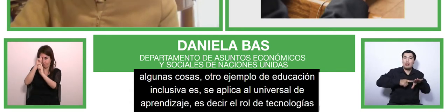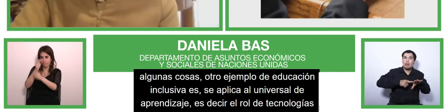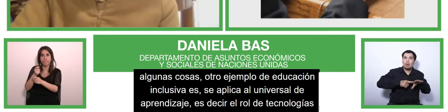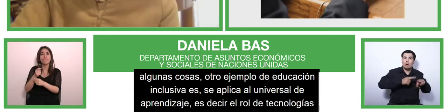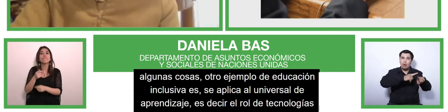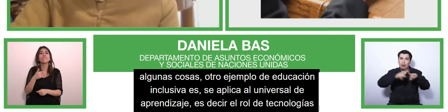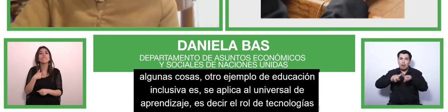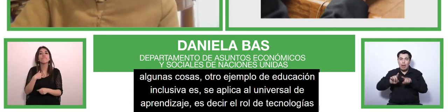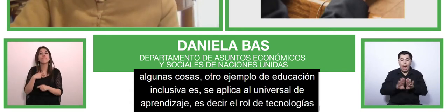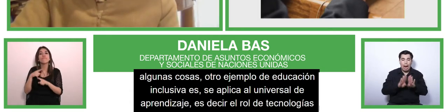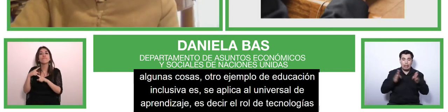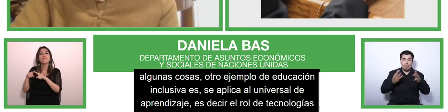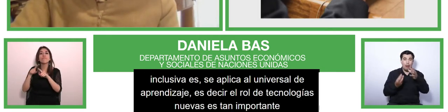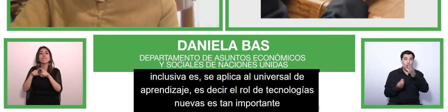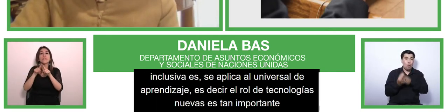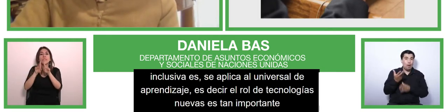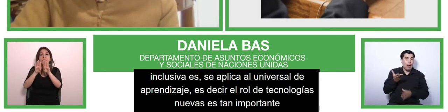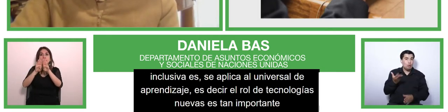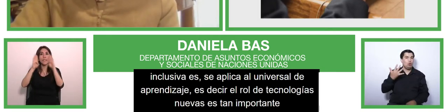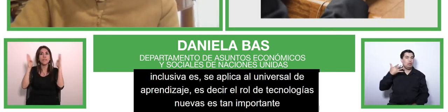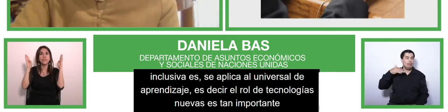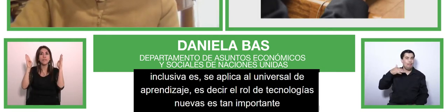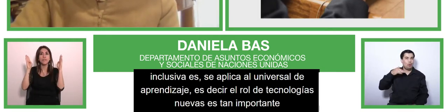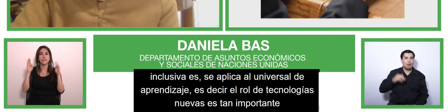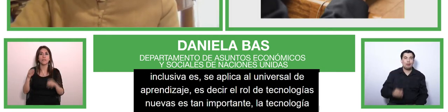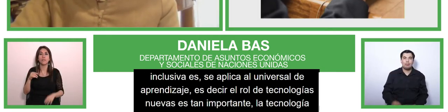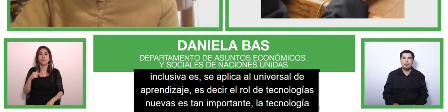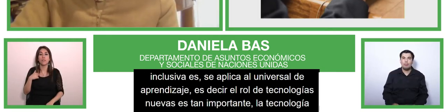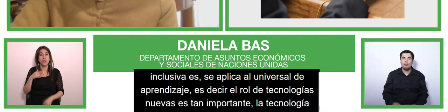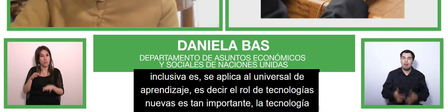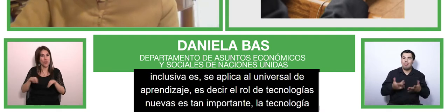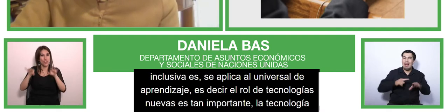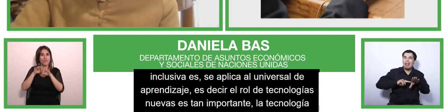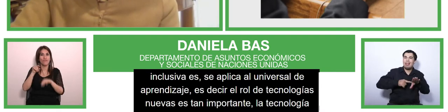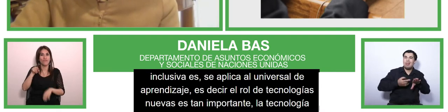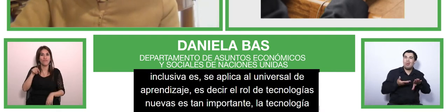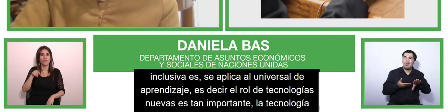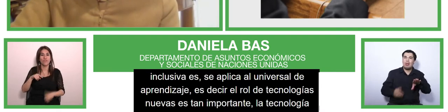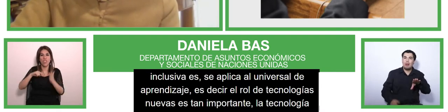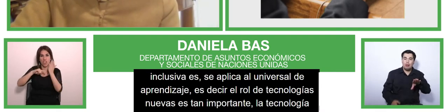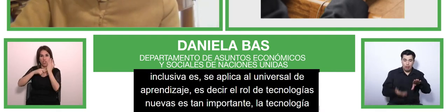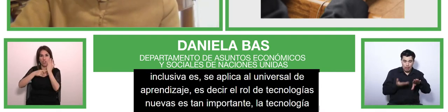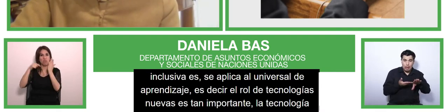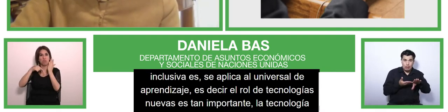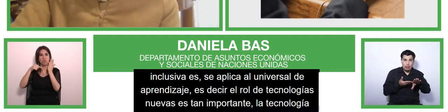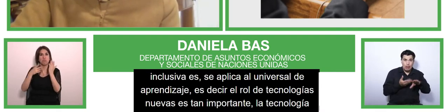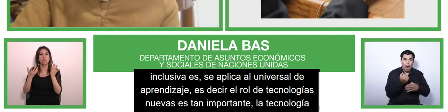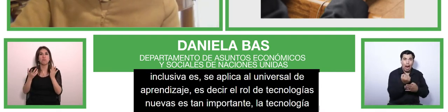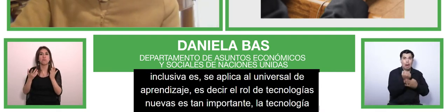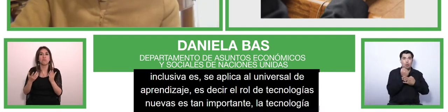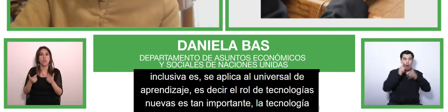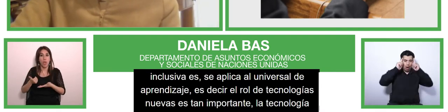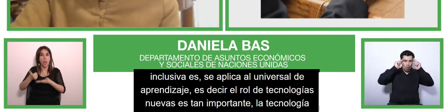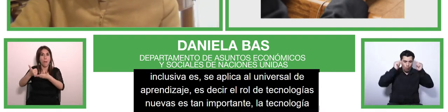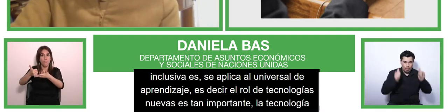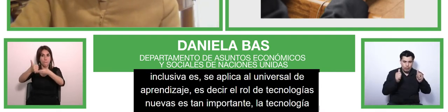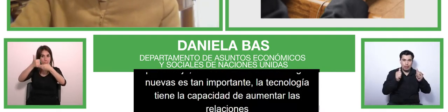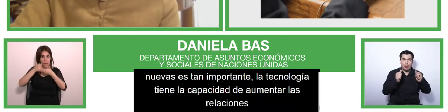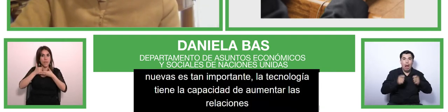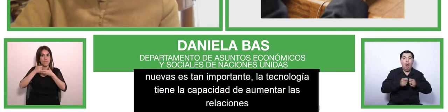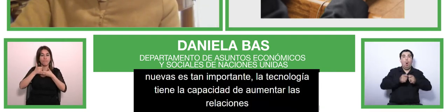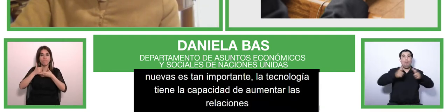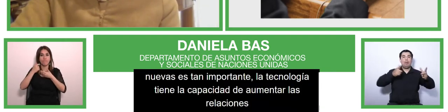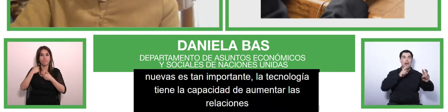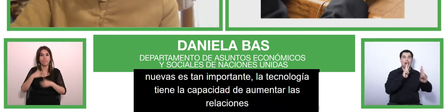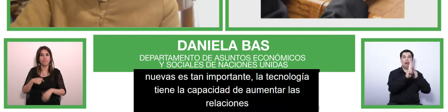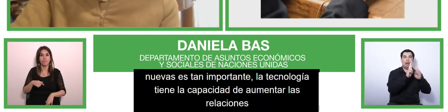the ability to enhance relationships between teachers and students and technology helps making teaching